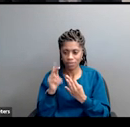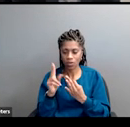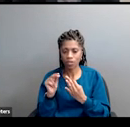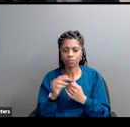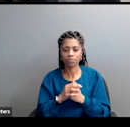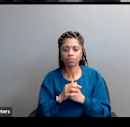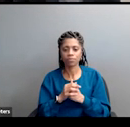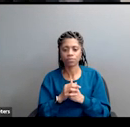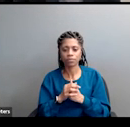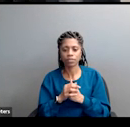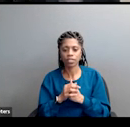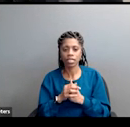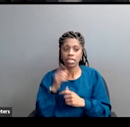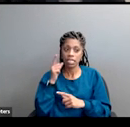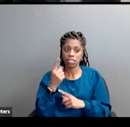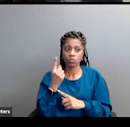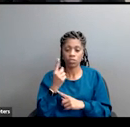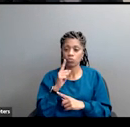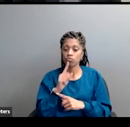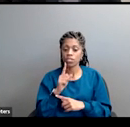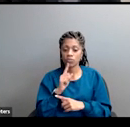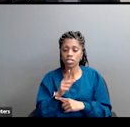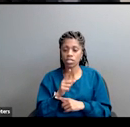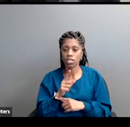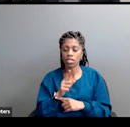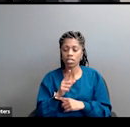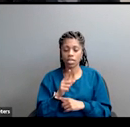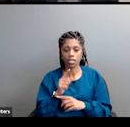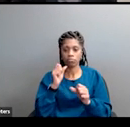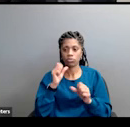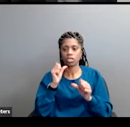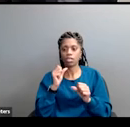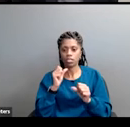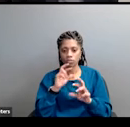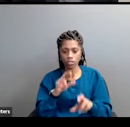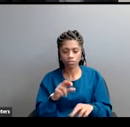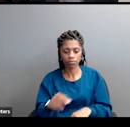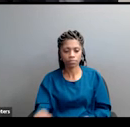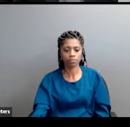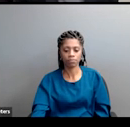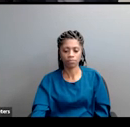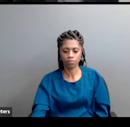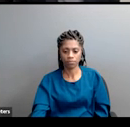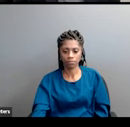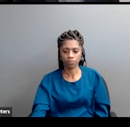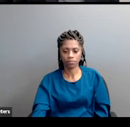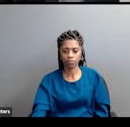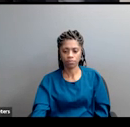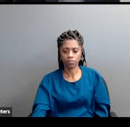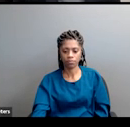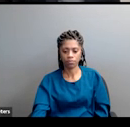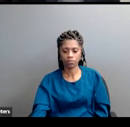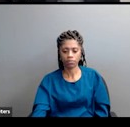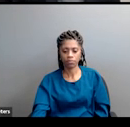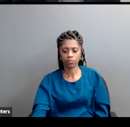This is truly, truly, truly a startling result. Whites have been told for 50